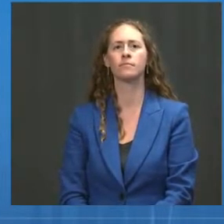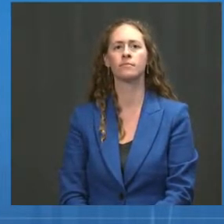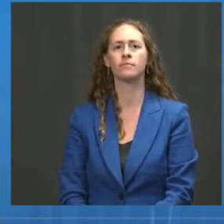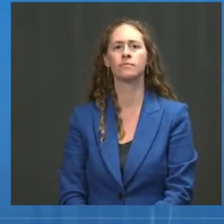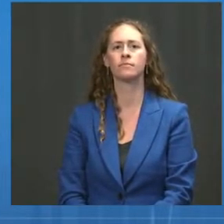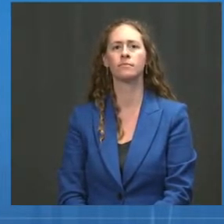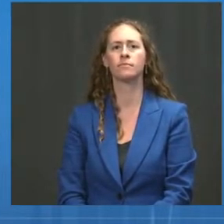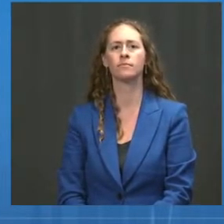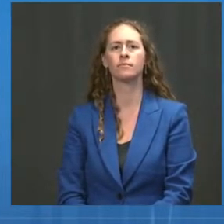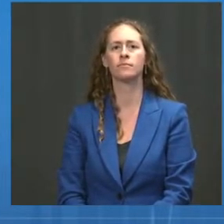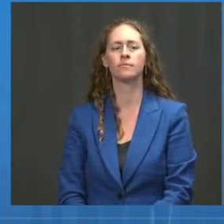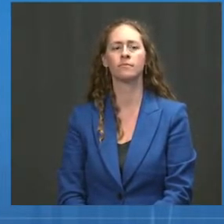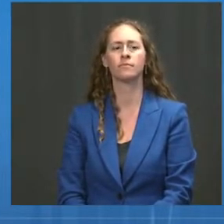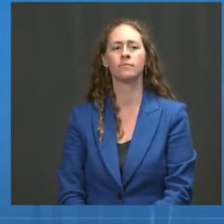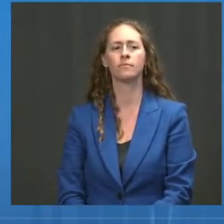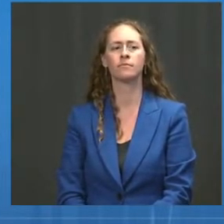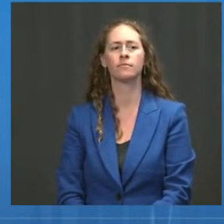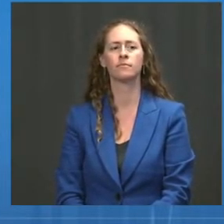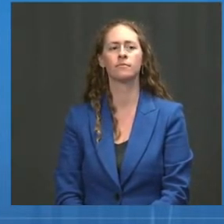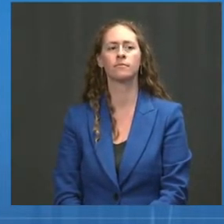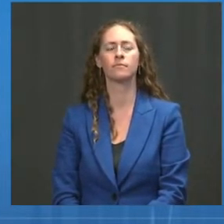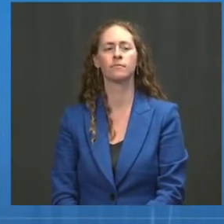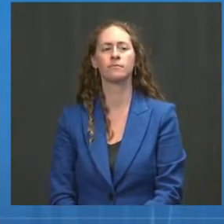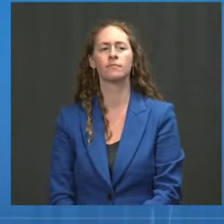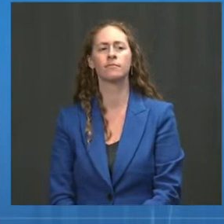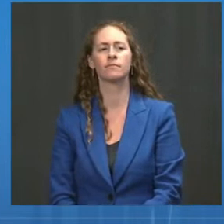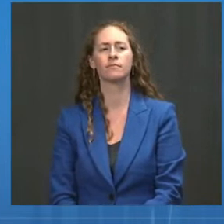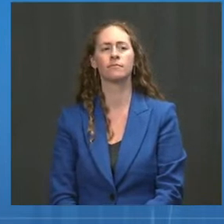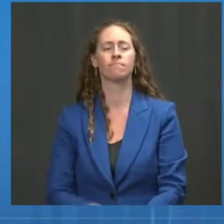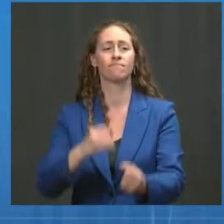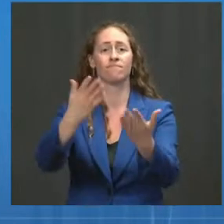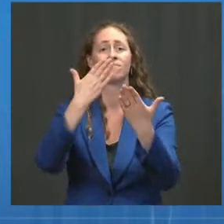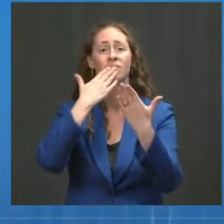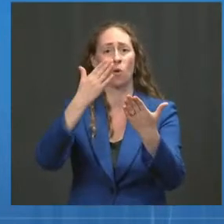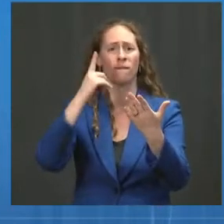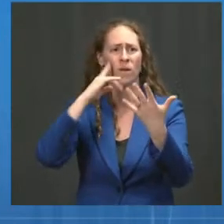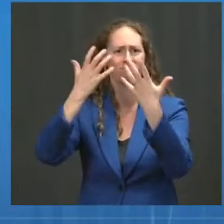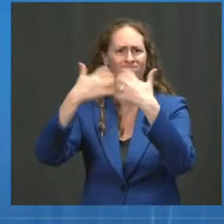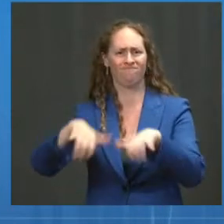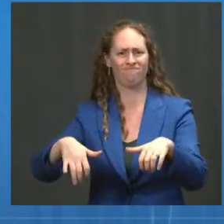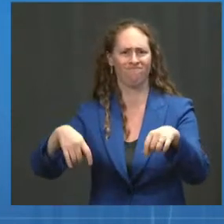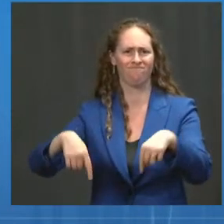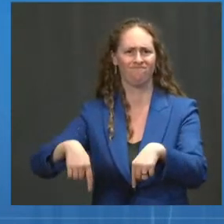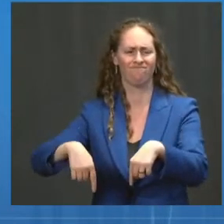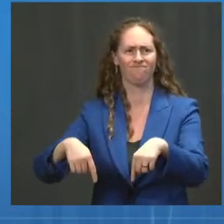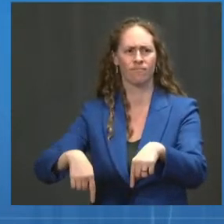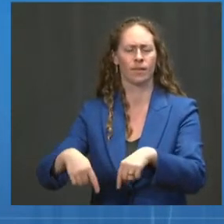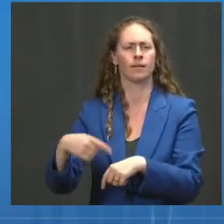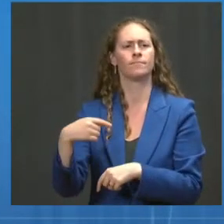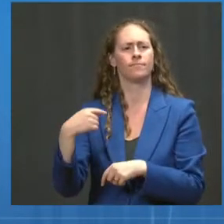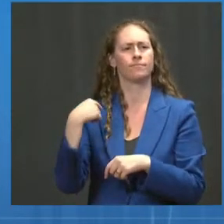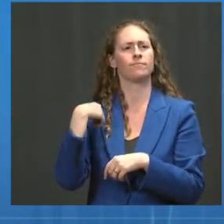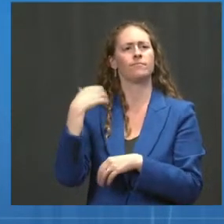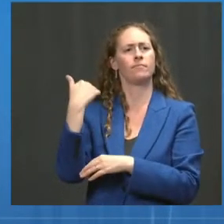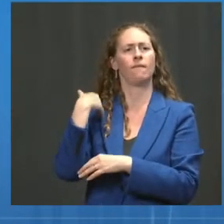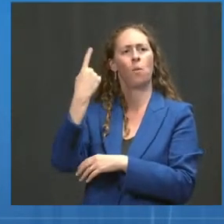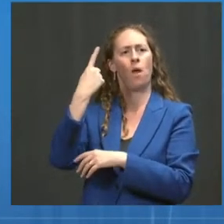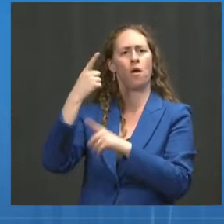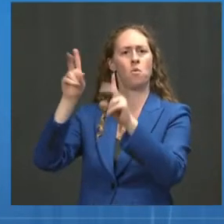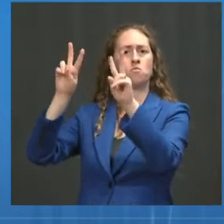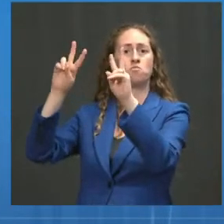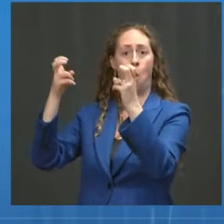Hi, folks. Thanks, as always, for doing the briefing. This is a Mike Ryan quote from a WHO briefing earlier today